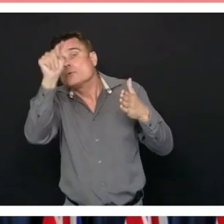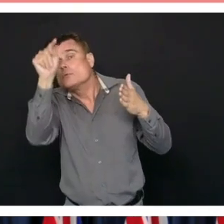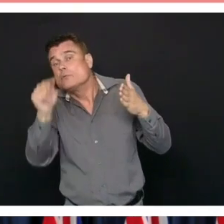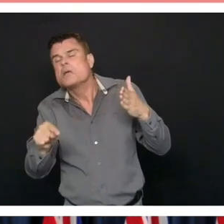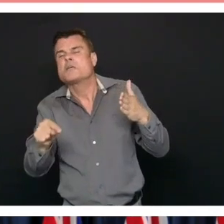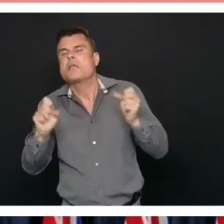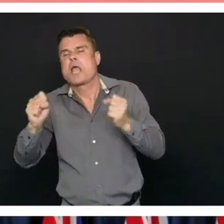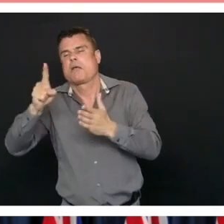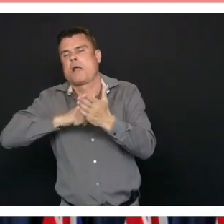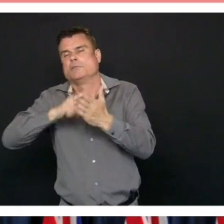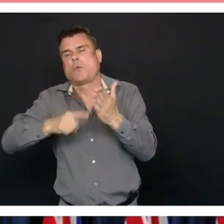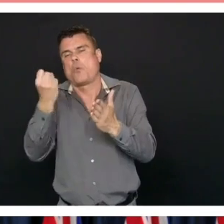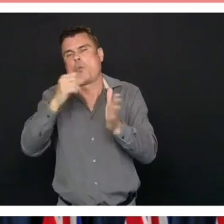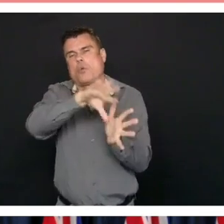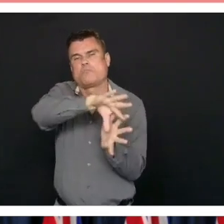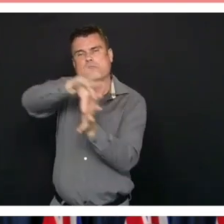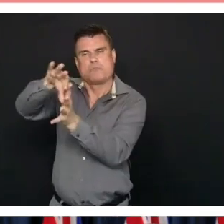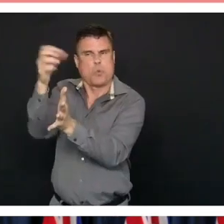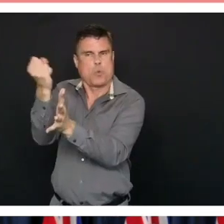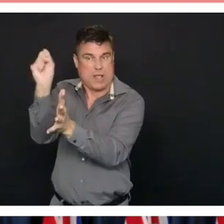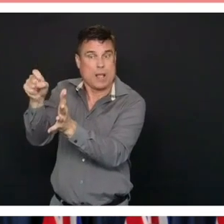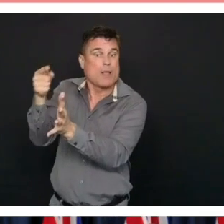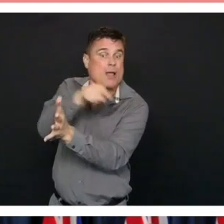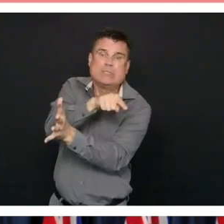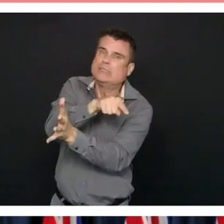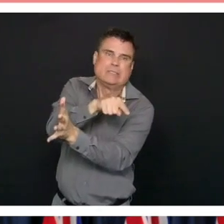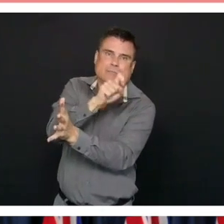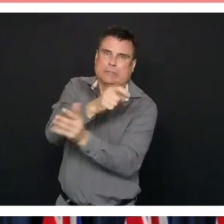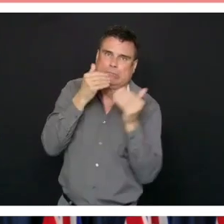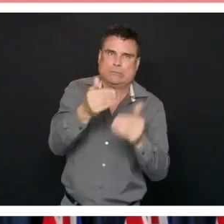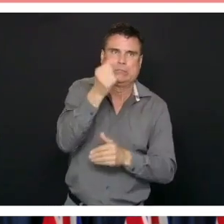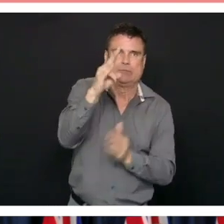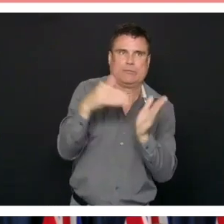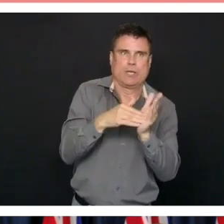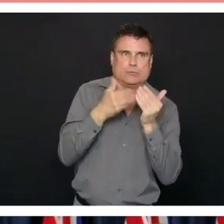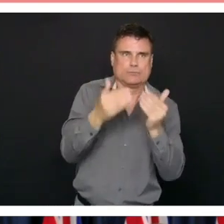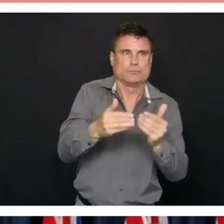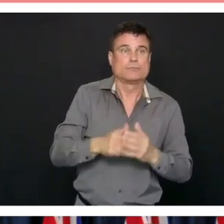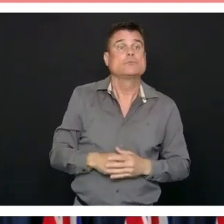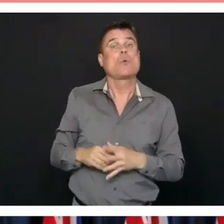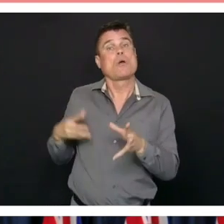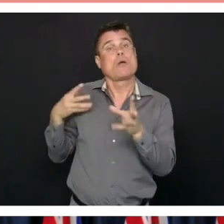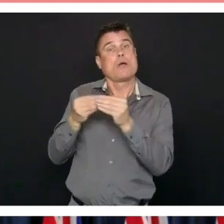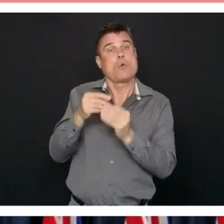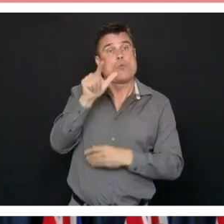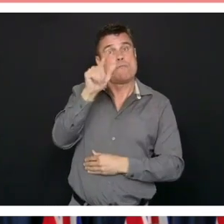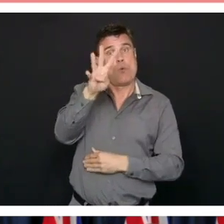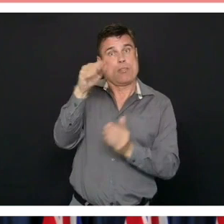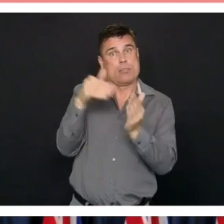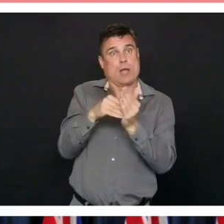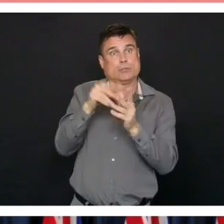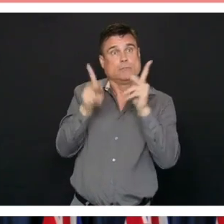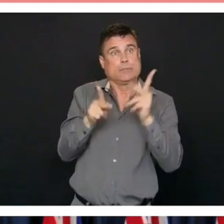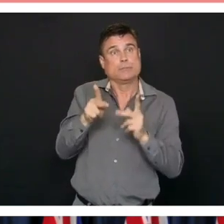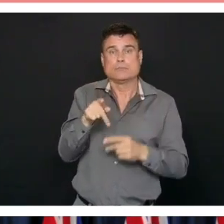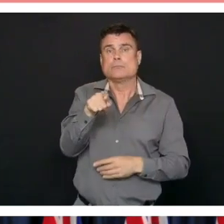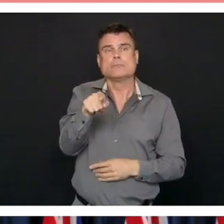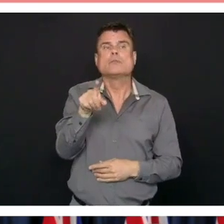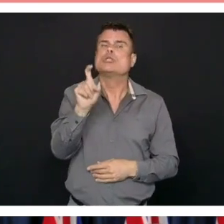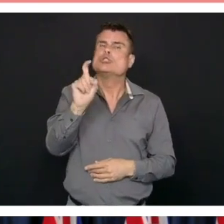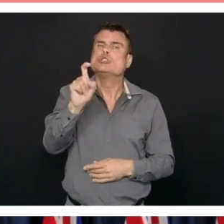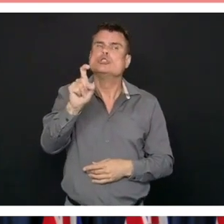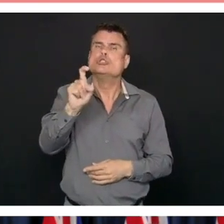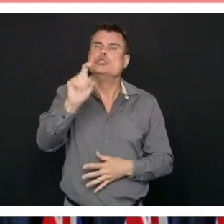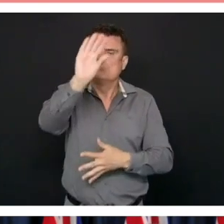considerable. I also would note that 24,000 people in our estimate have not had referrals for surgery, have not been added to surgery